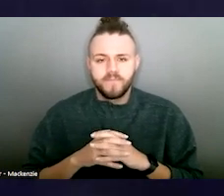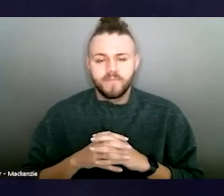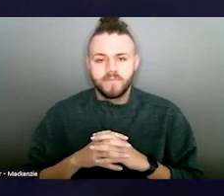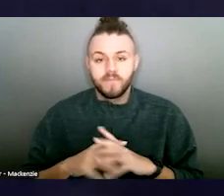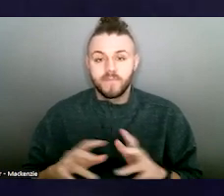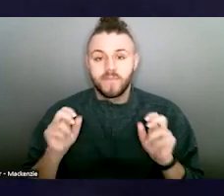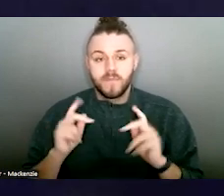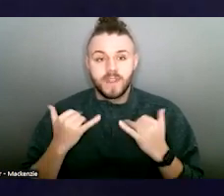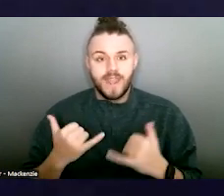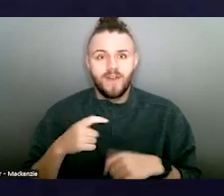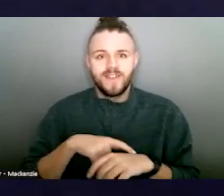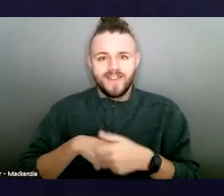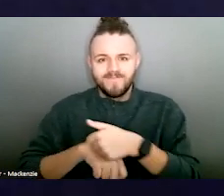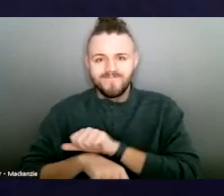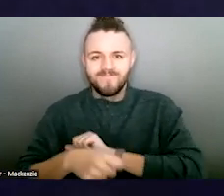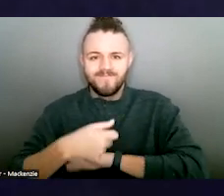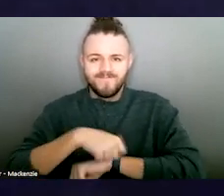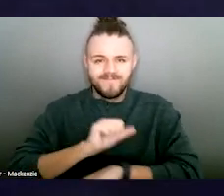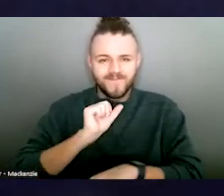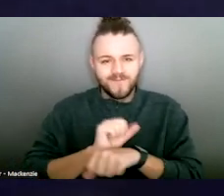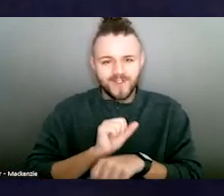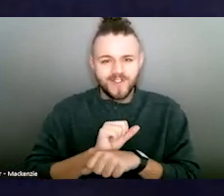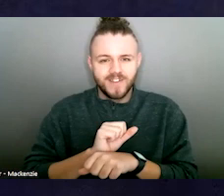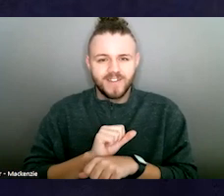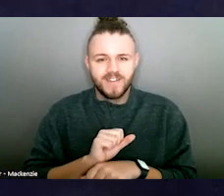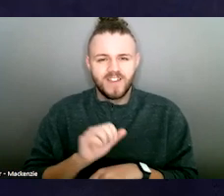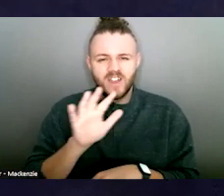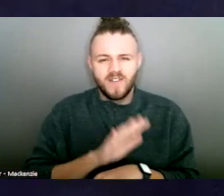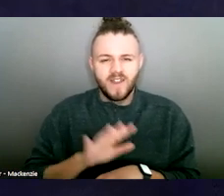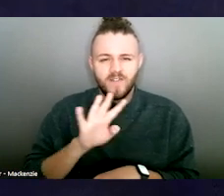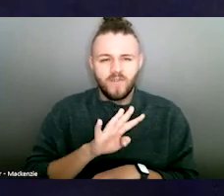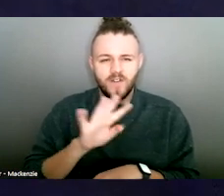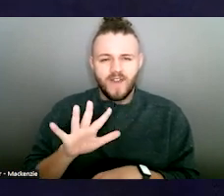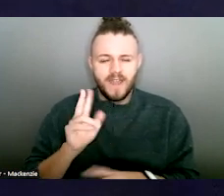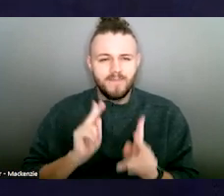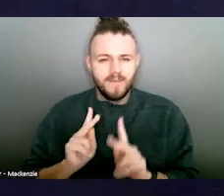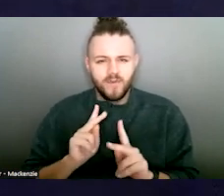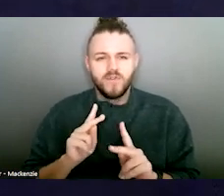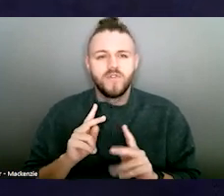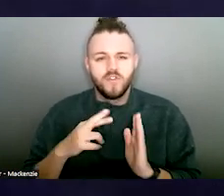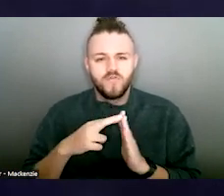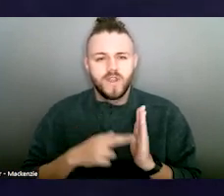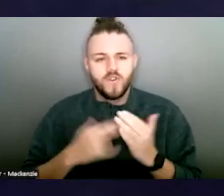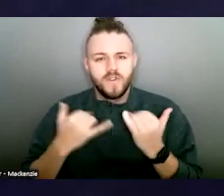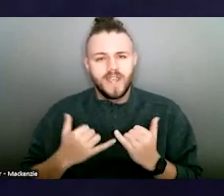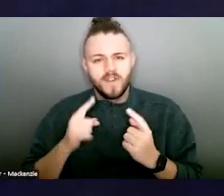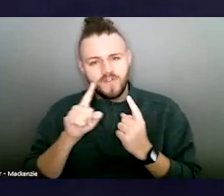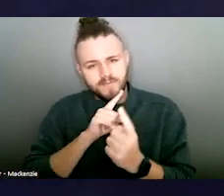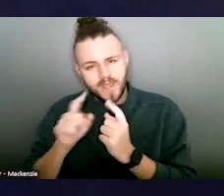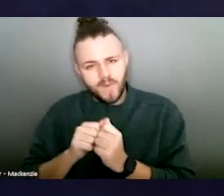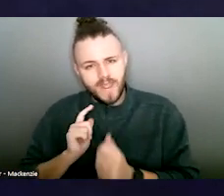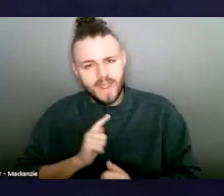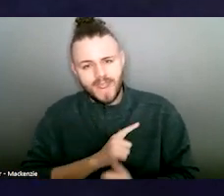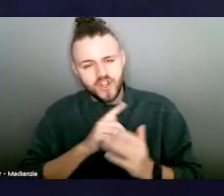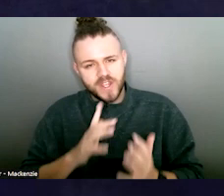Okay, guys, now it's time to get to work. We have about 45 drivers who are registered today to meet with legislators.